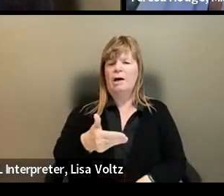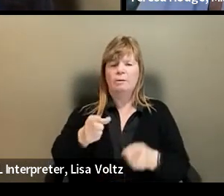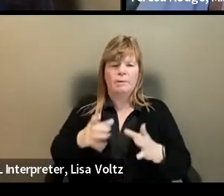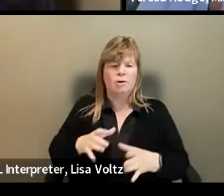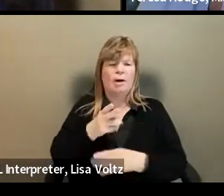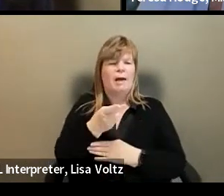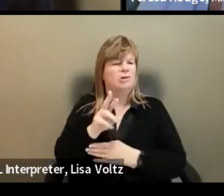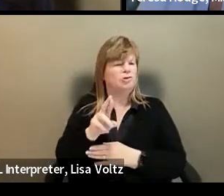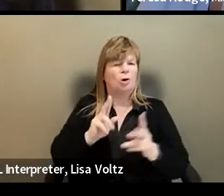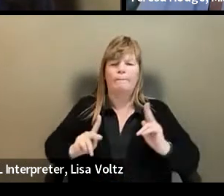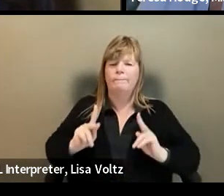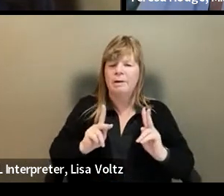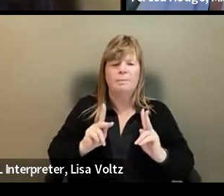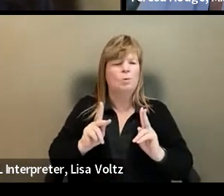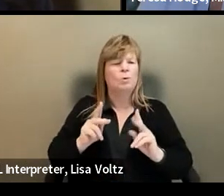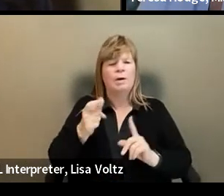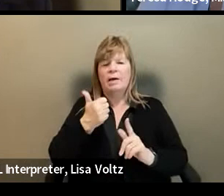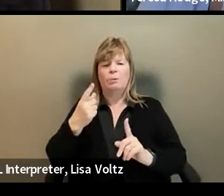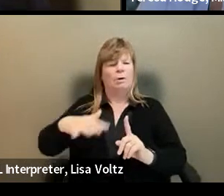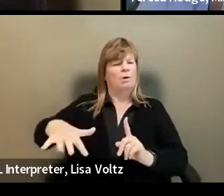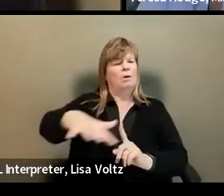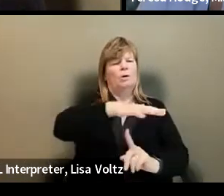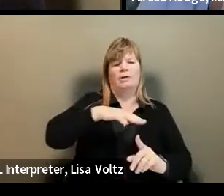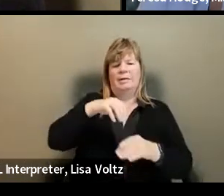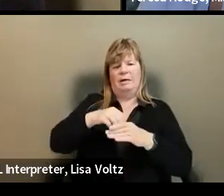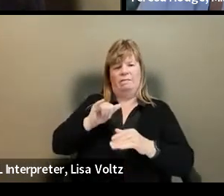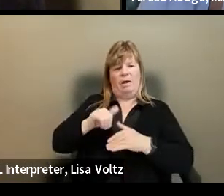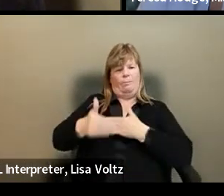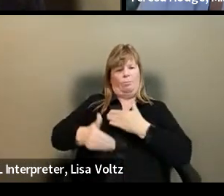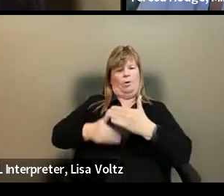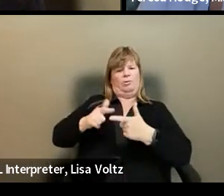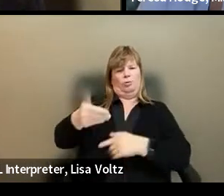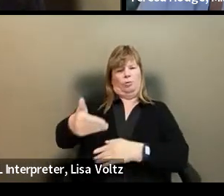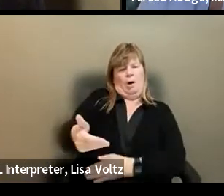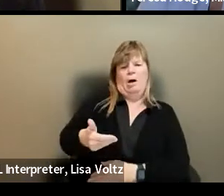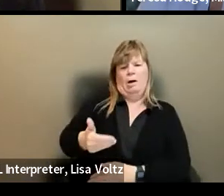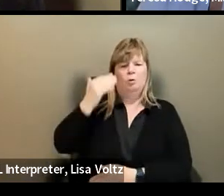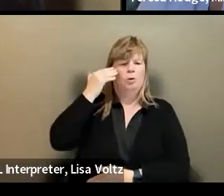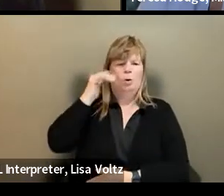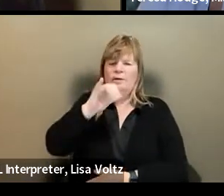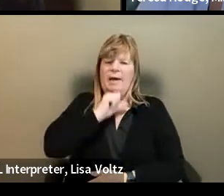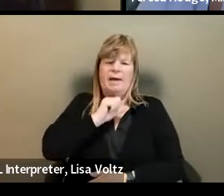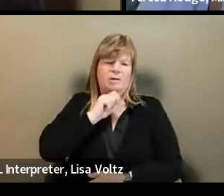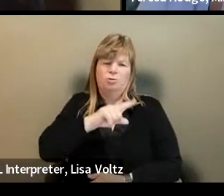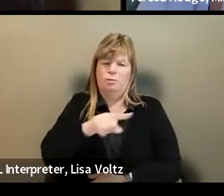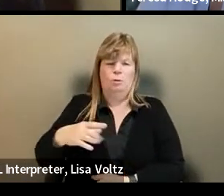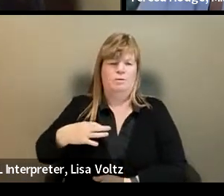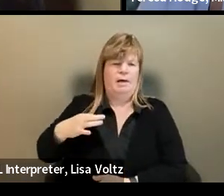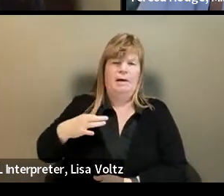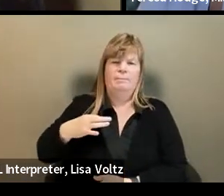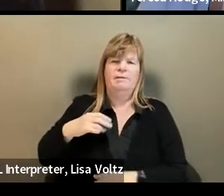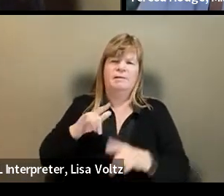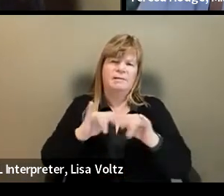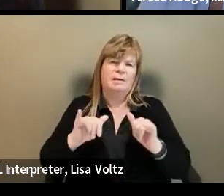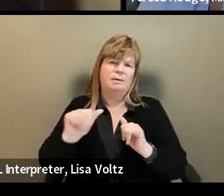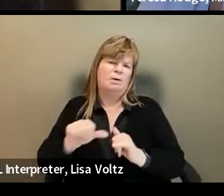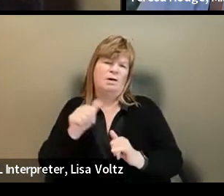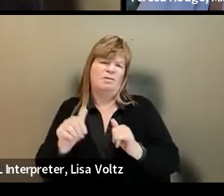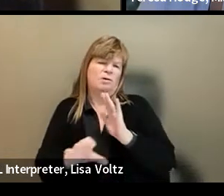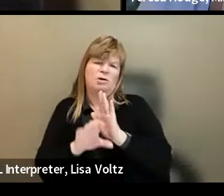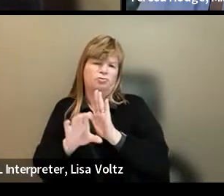HR folks, or anyone to know in the hiring process, to know what the age of your applicants are in addition to other characteristics.